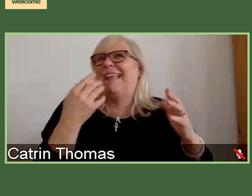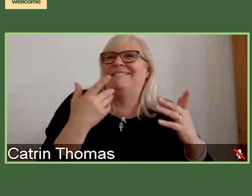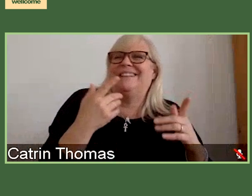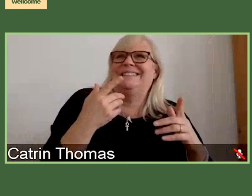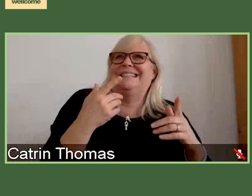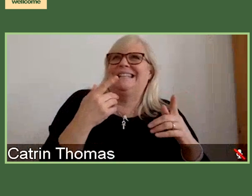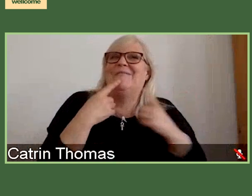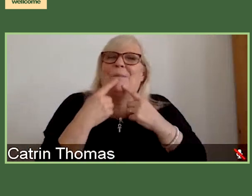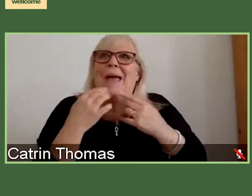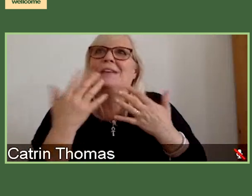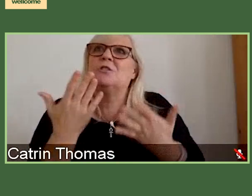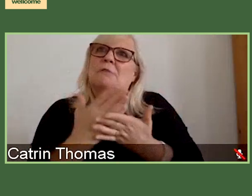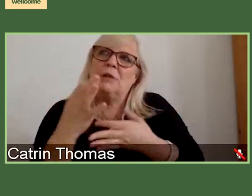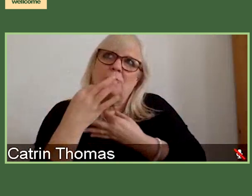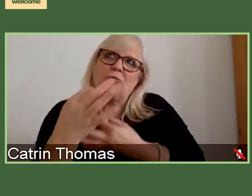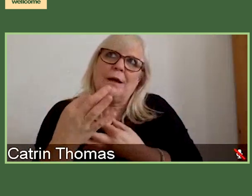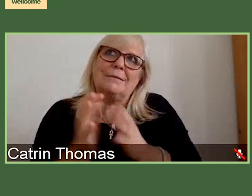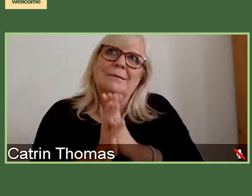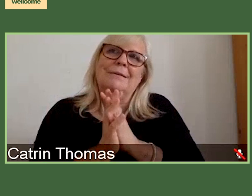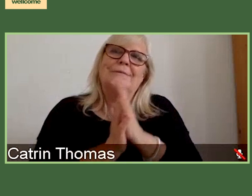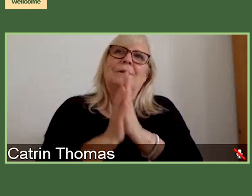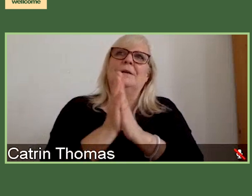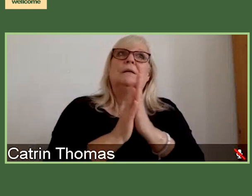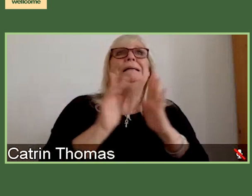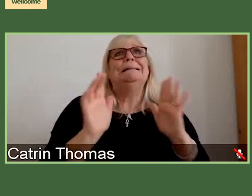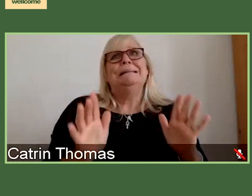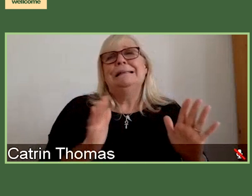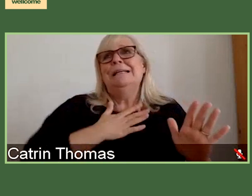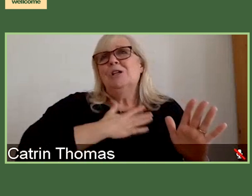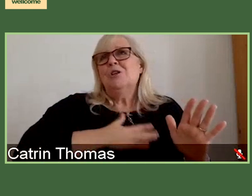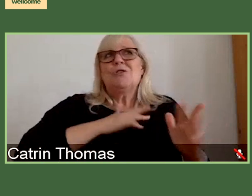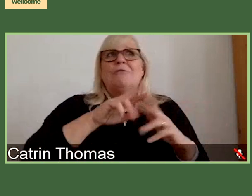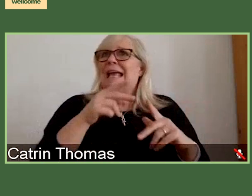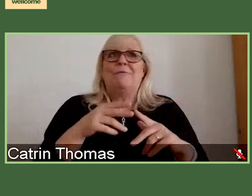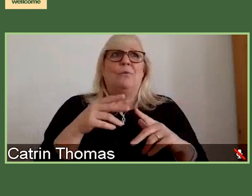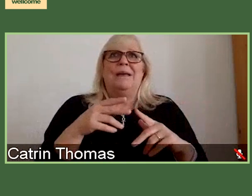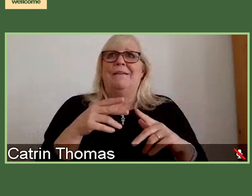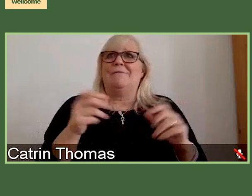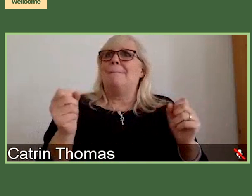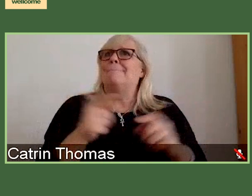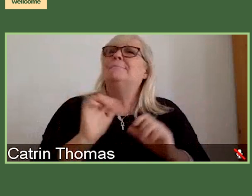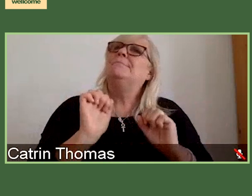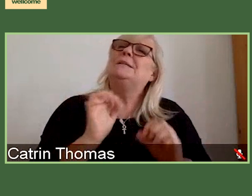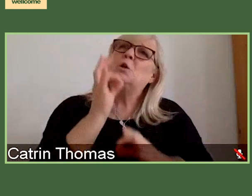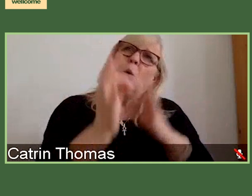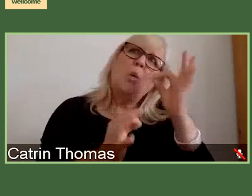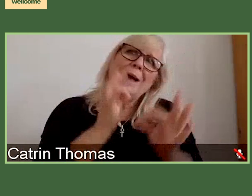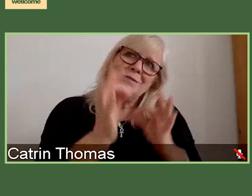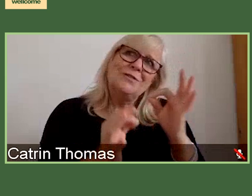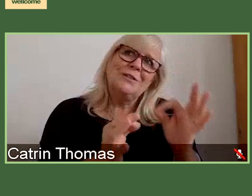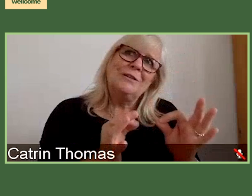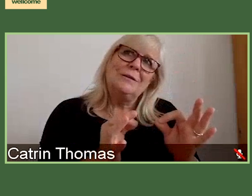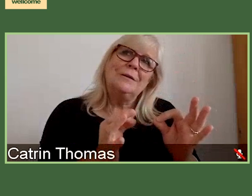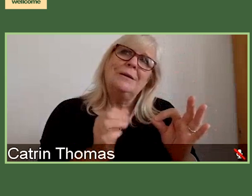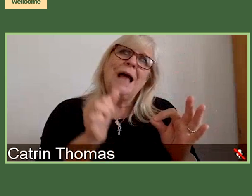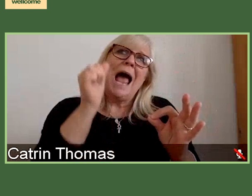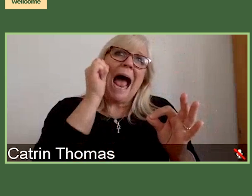So I'm really sorry if we didn't get to your particular question and if it wasn't answered. I know people were putting questions in the live